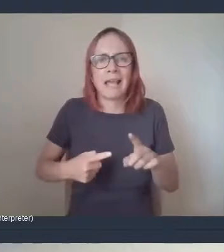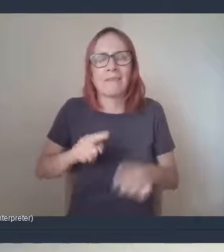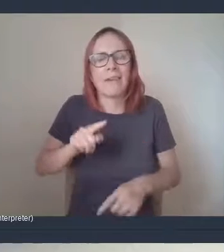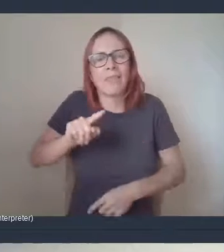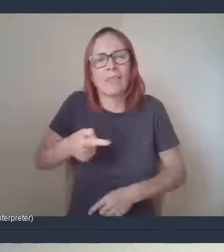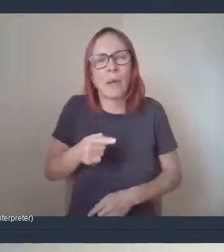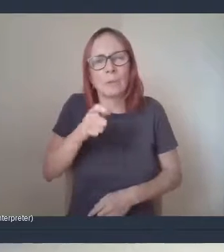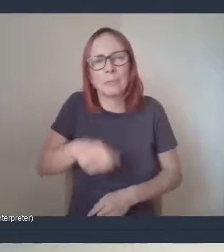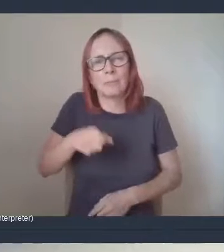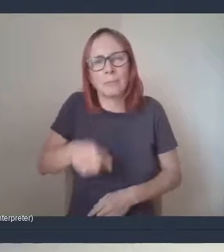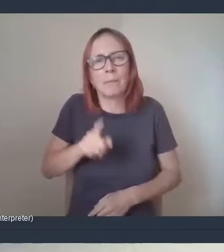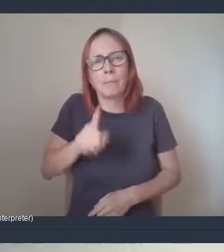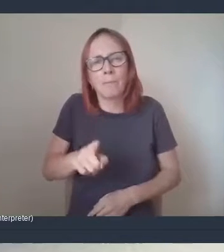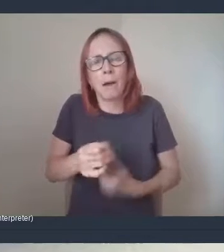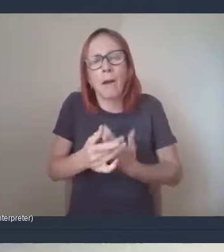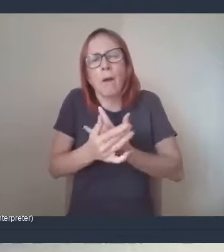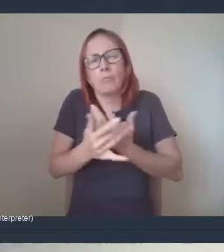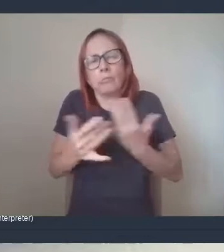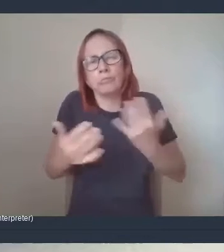area.